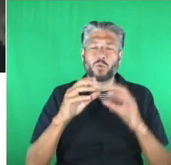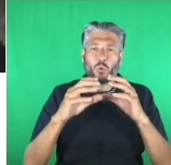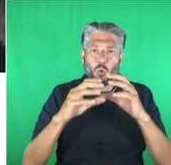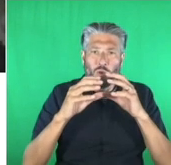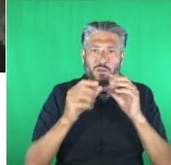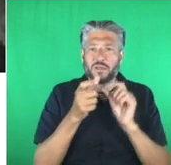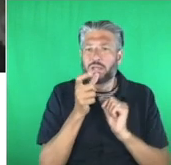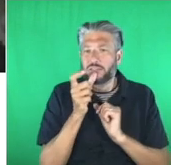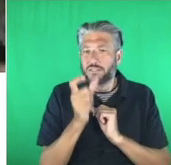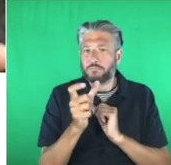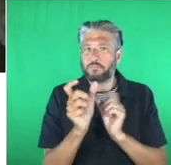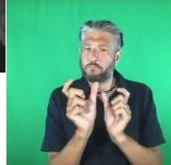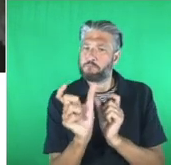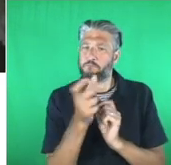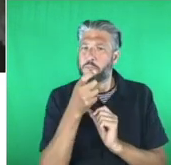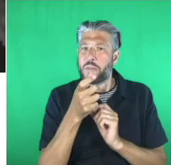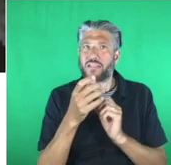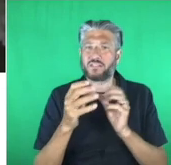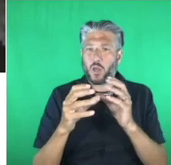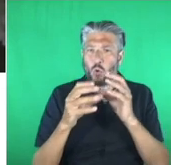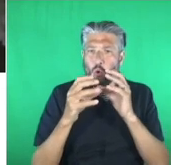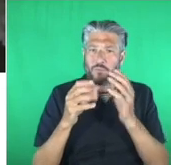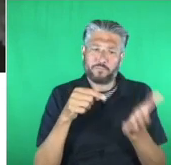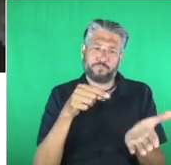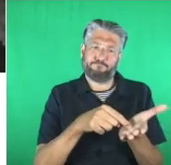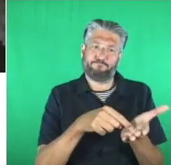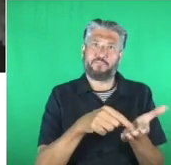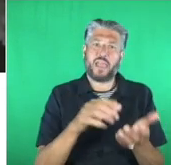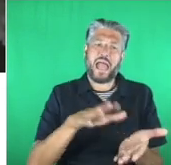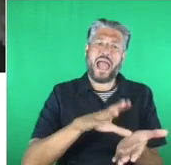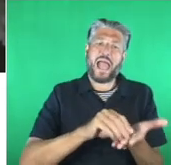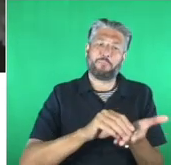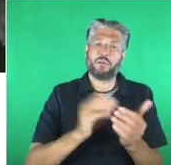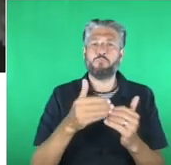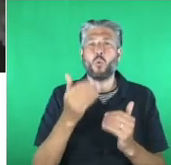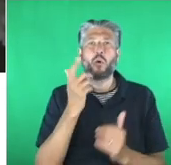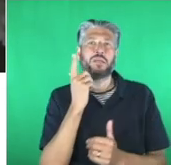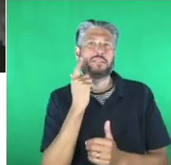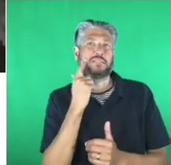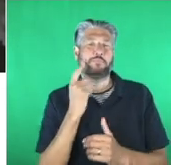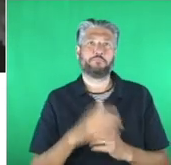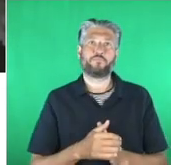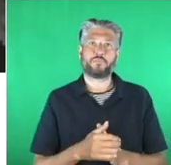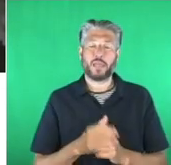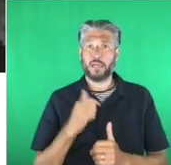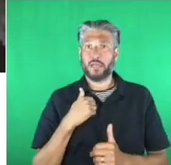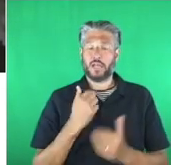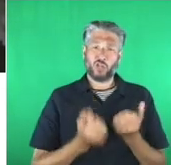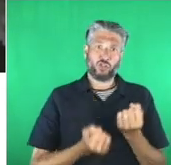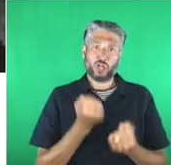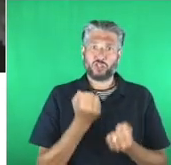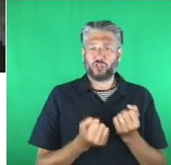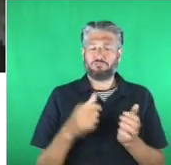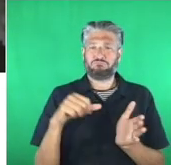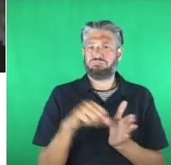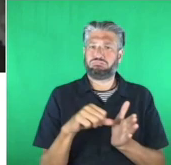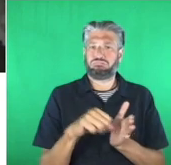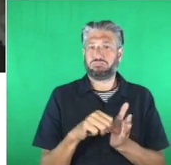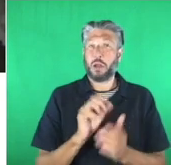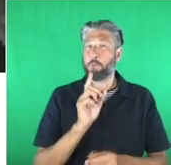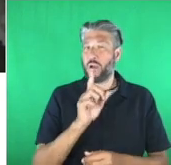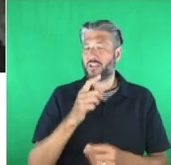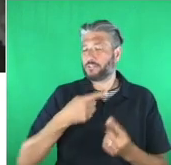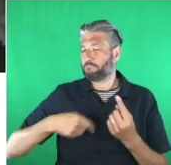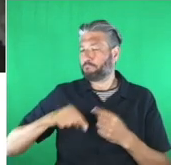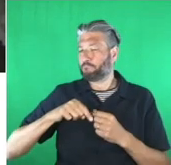judging this category was no easy task but the judges agreed that the winner of the